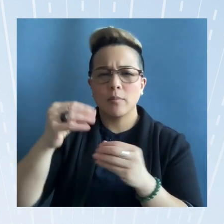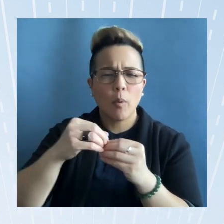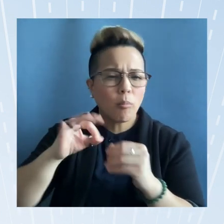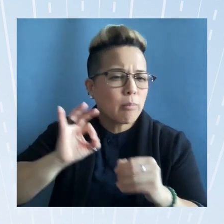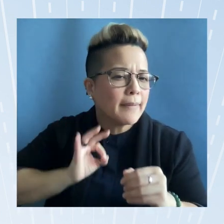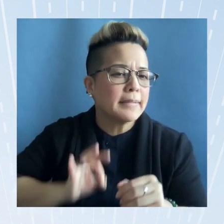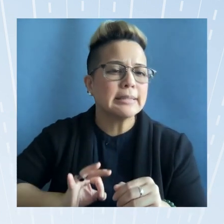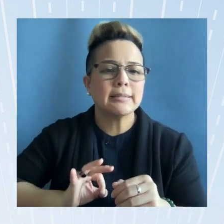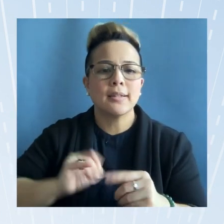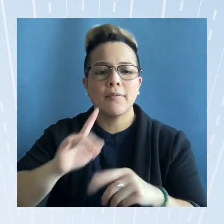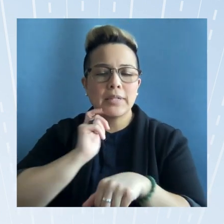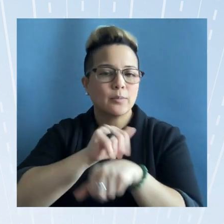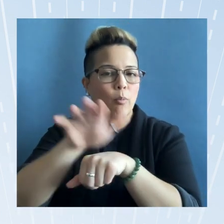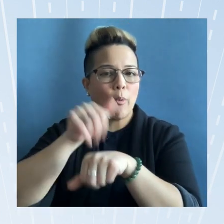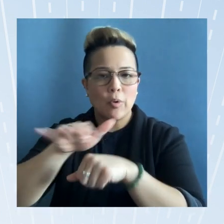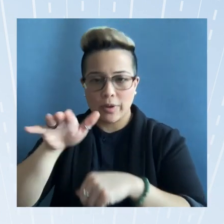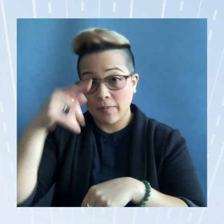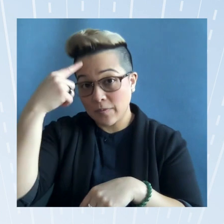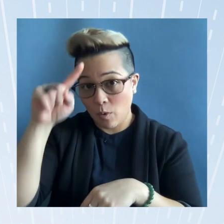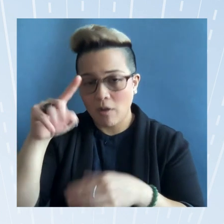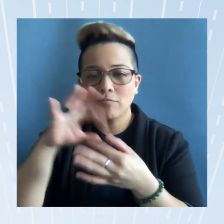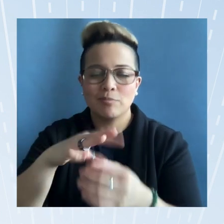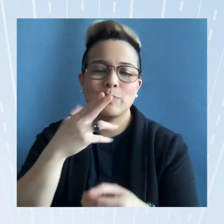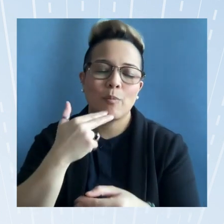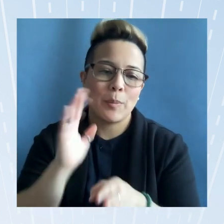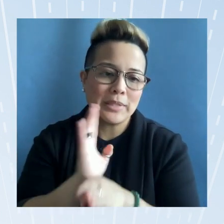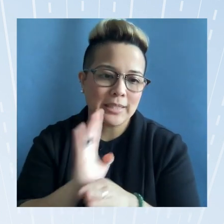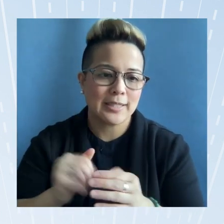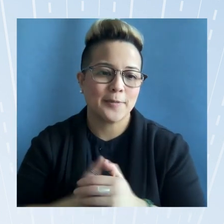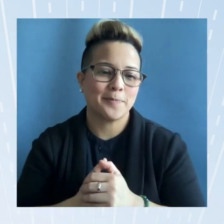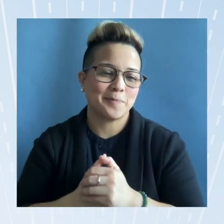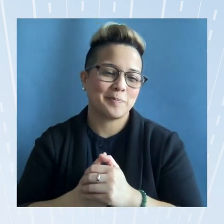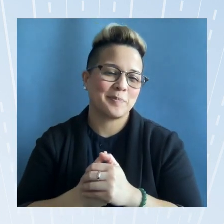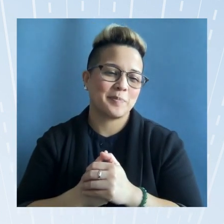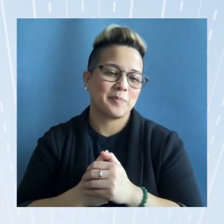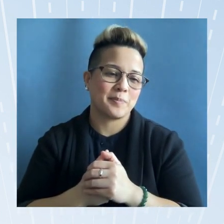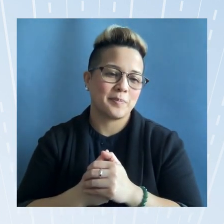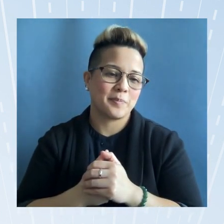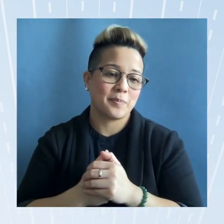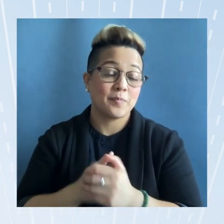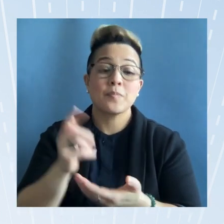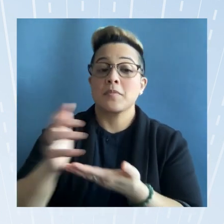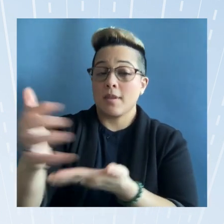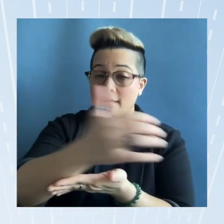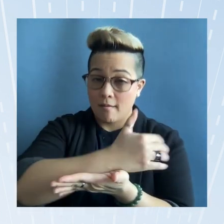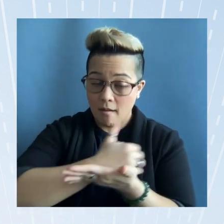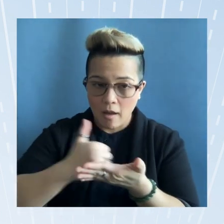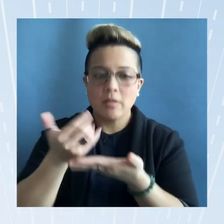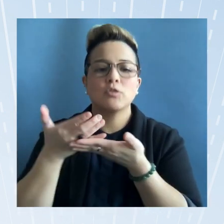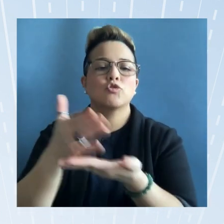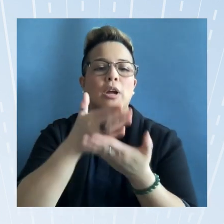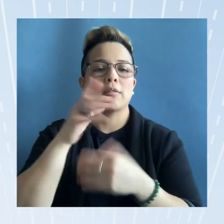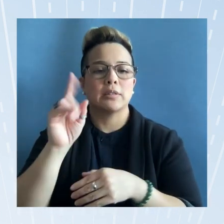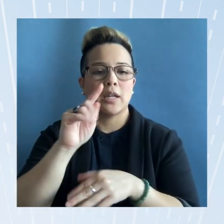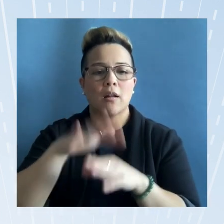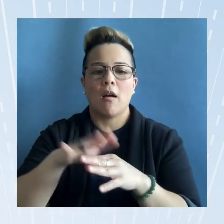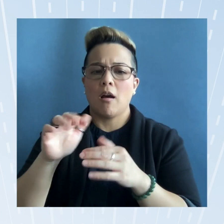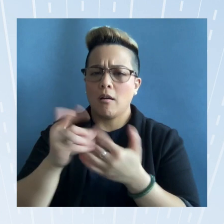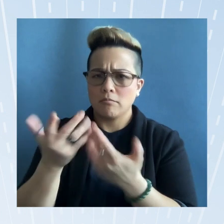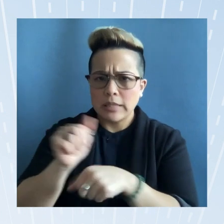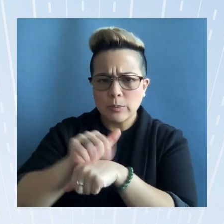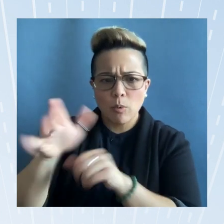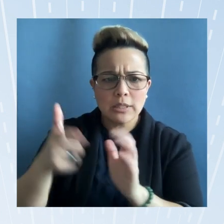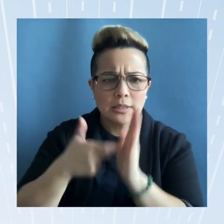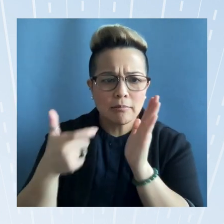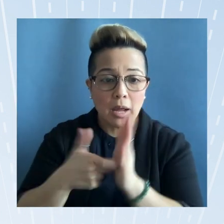of the for small businesses gather and share data on export demands from other